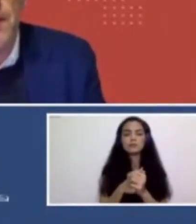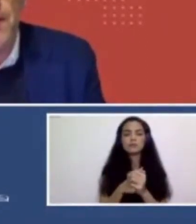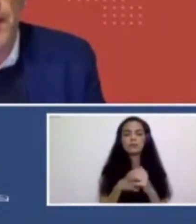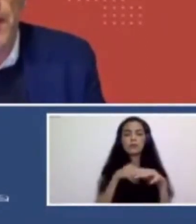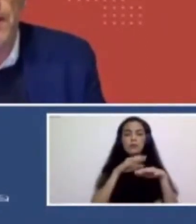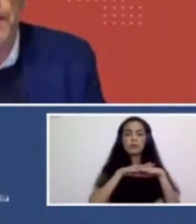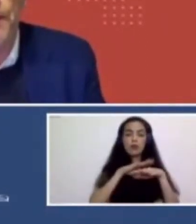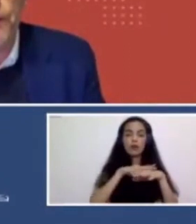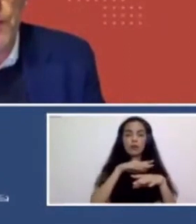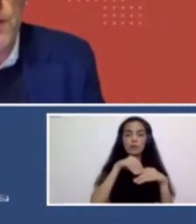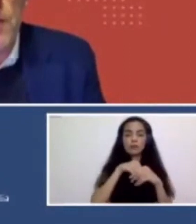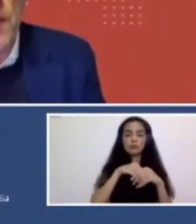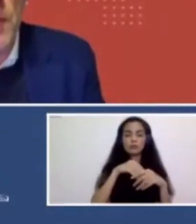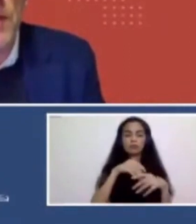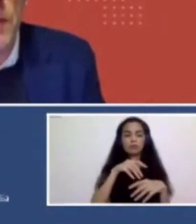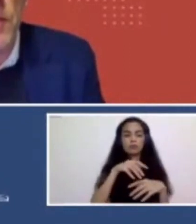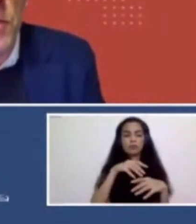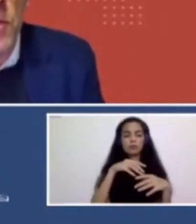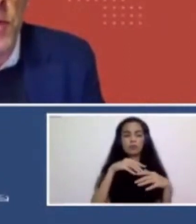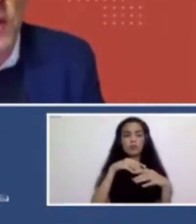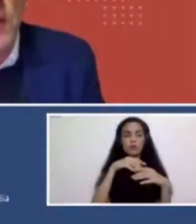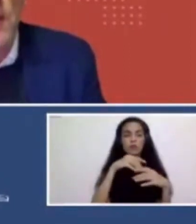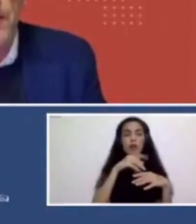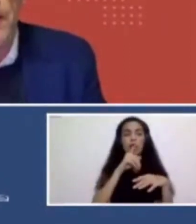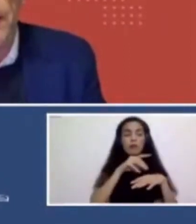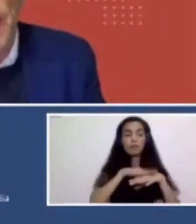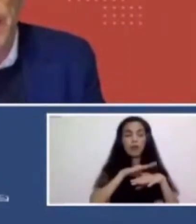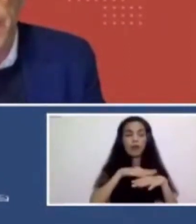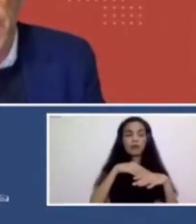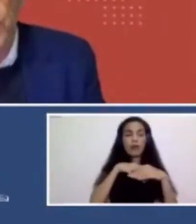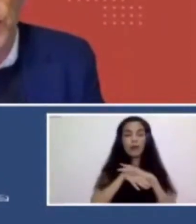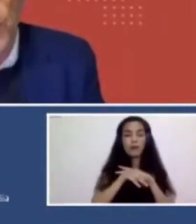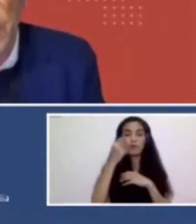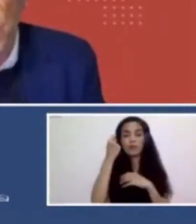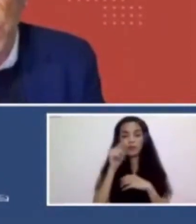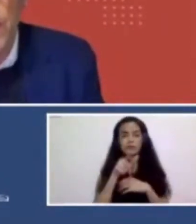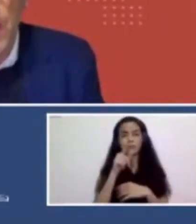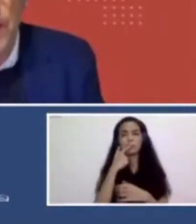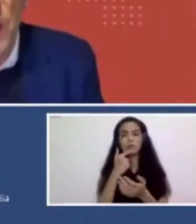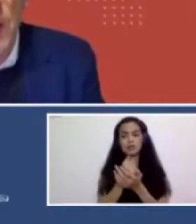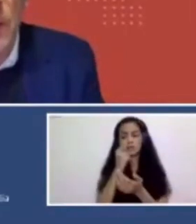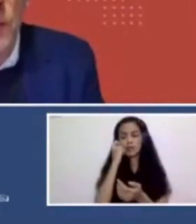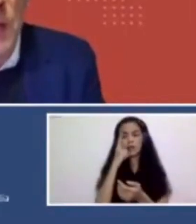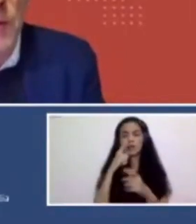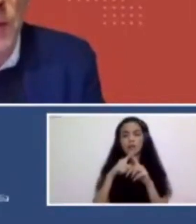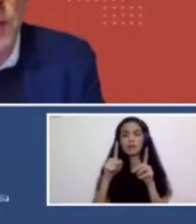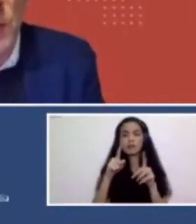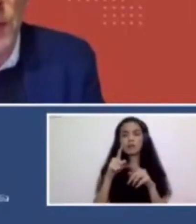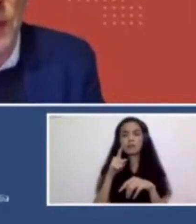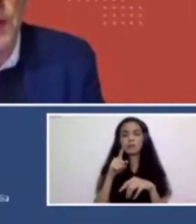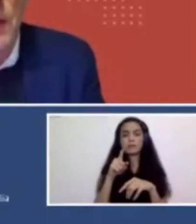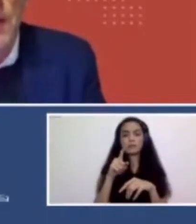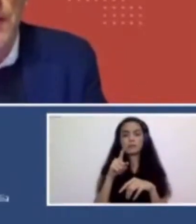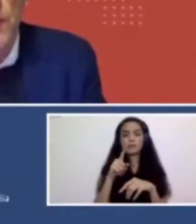existing inside, um, you know, STEM based institutions. But that, and we, you we seem to have to